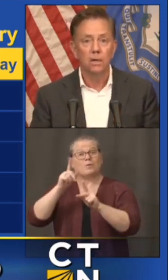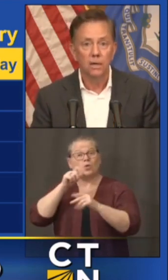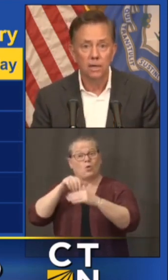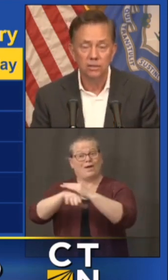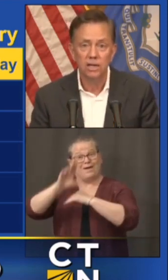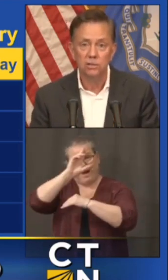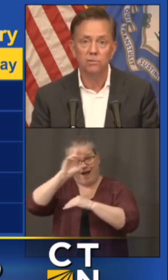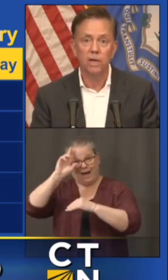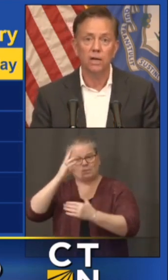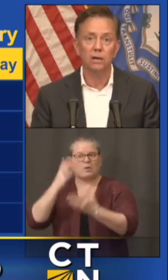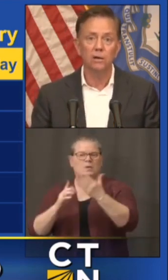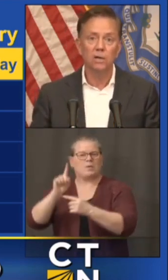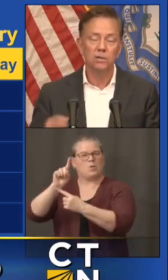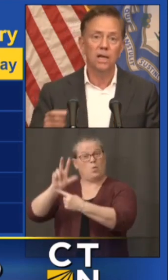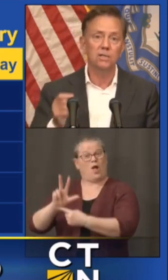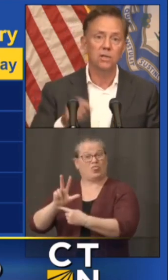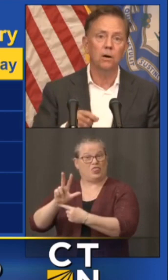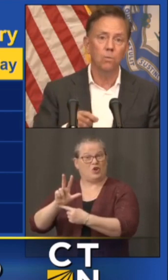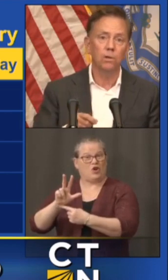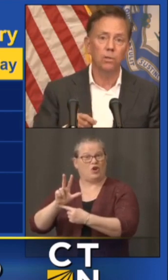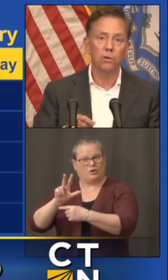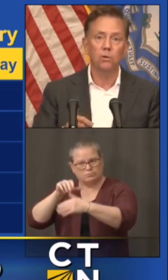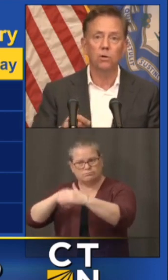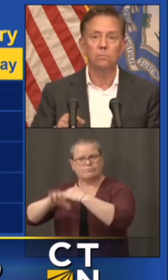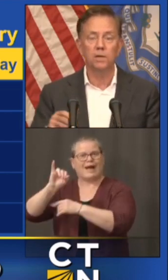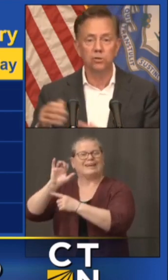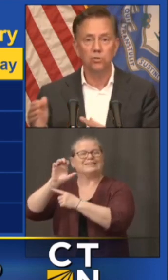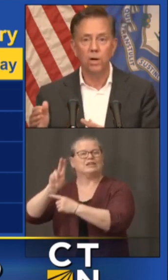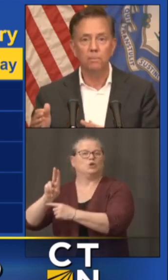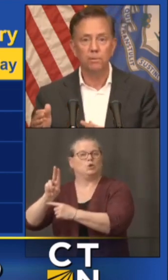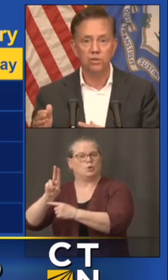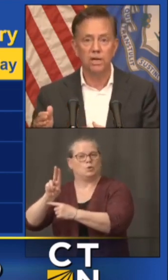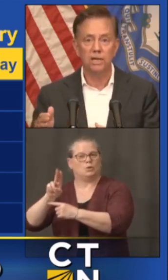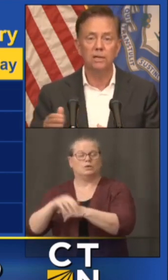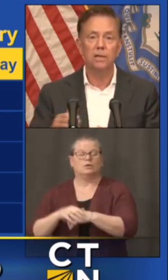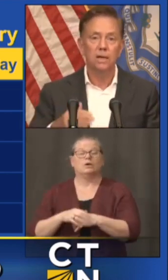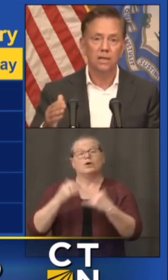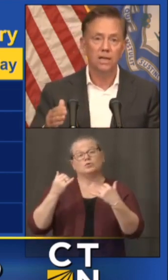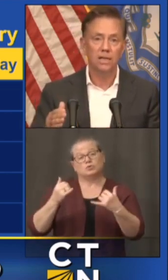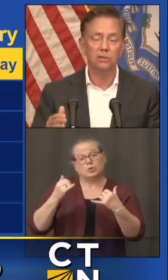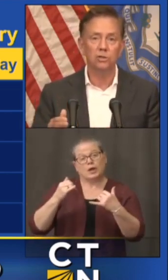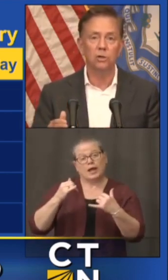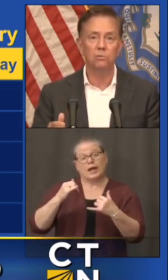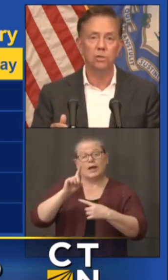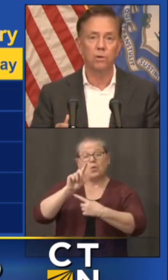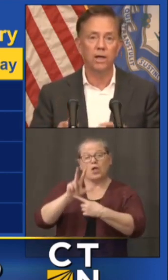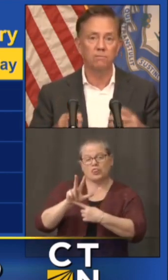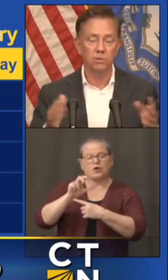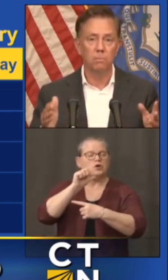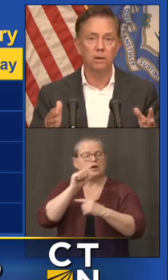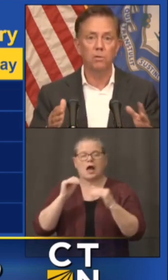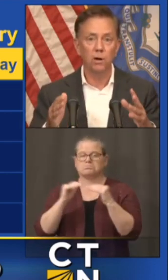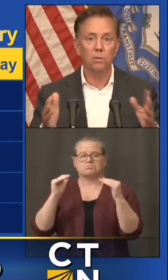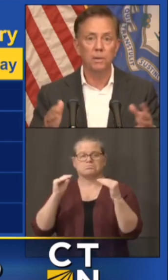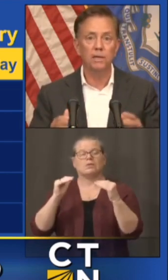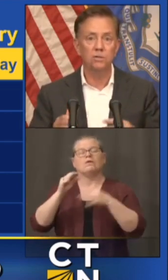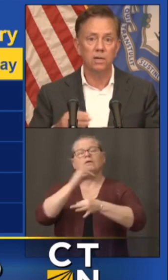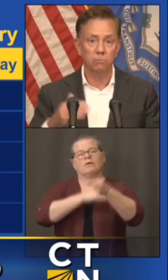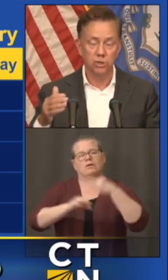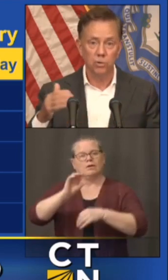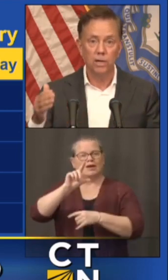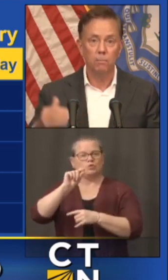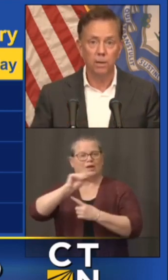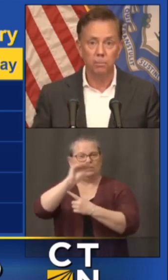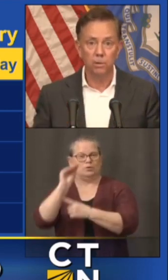intensive care today it's not one-third but it's 20 percent I think that shows that we have some better therapies